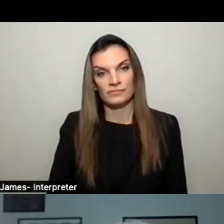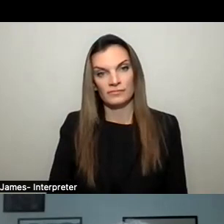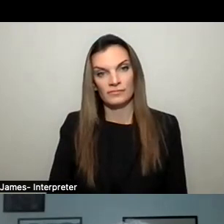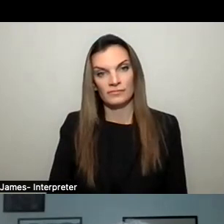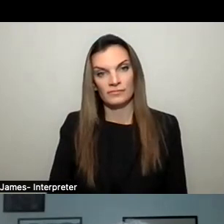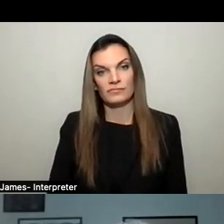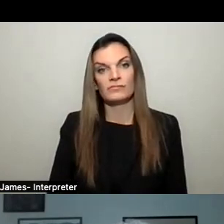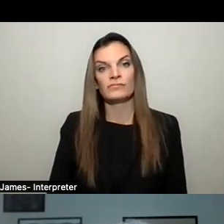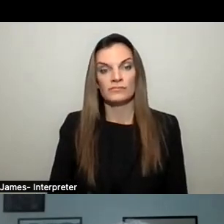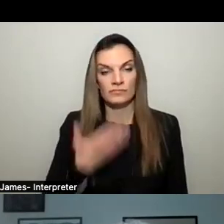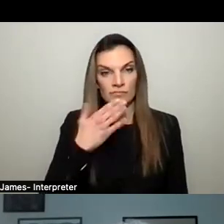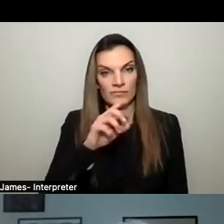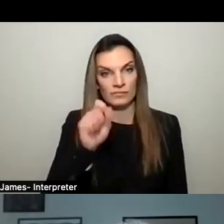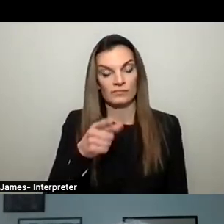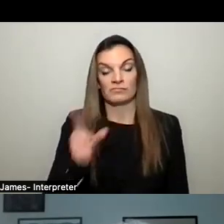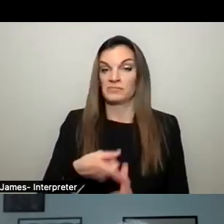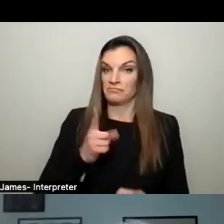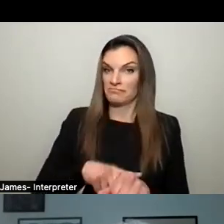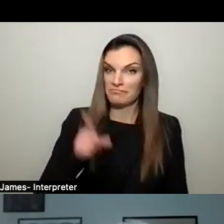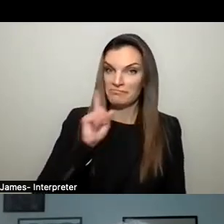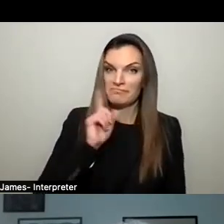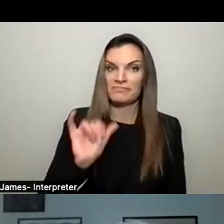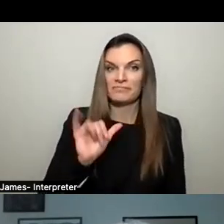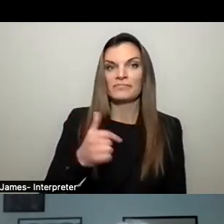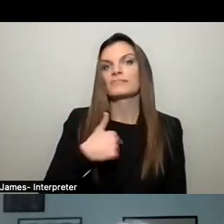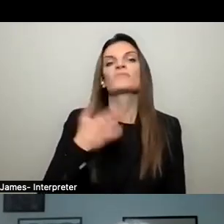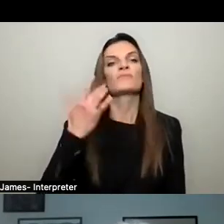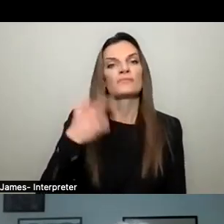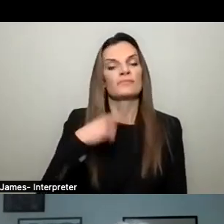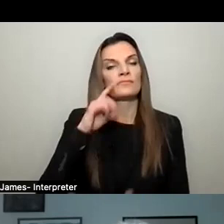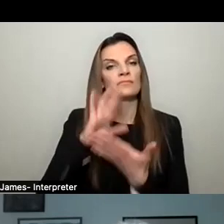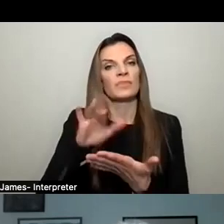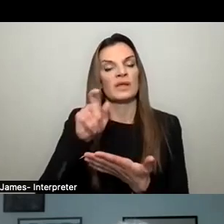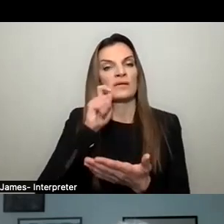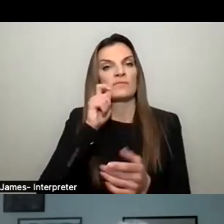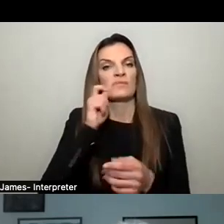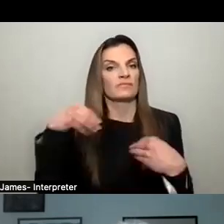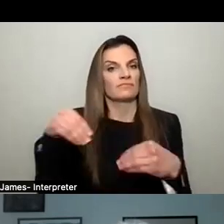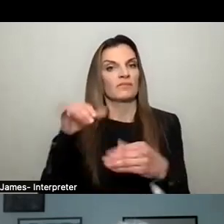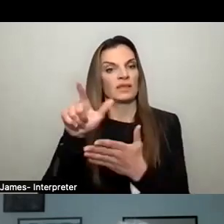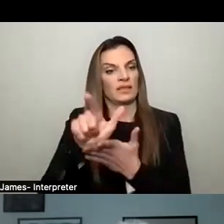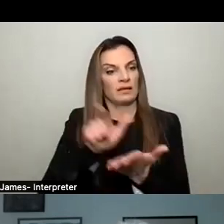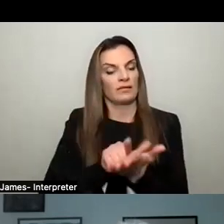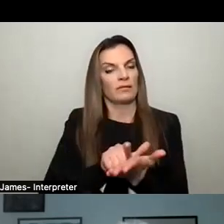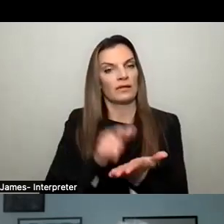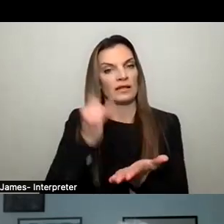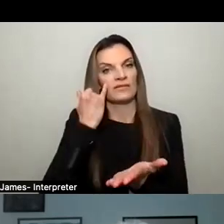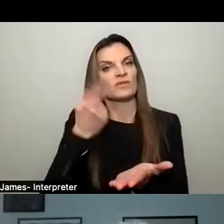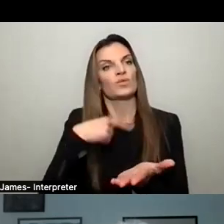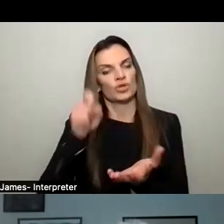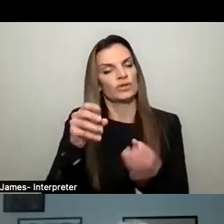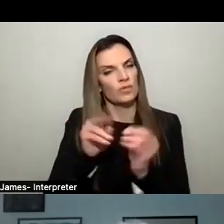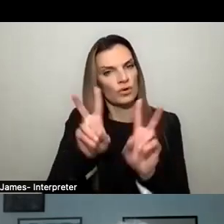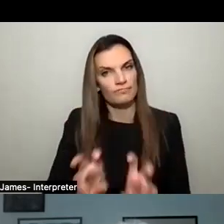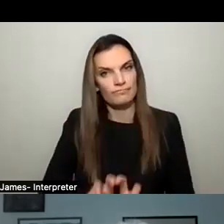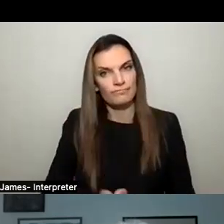That's a great question. One I haven't heard before. Um, I actually think marijuana with given us recent, uh, legalization is something that should be explored. Um,